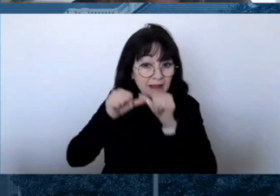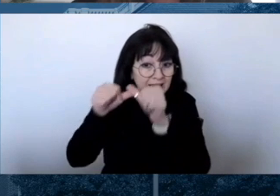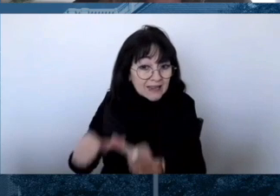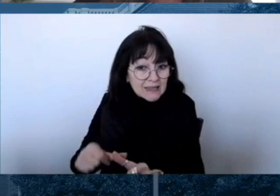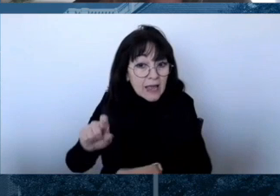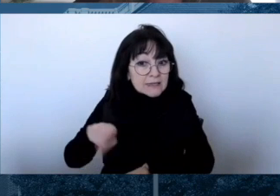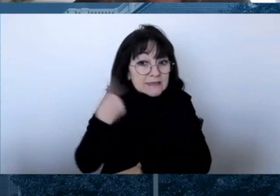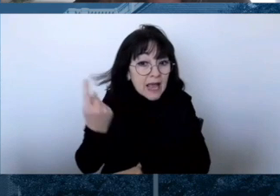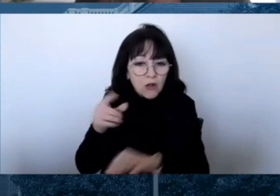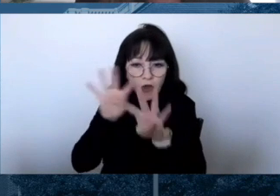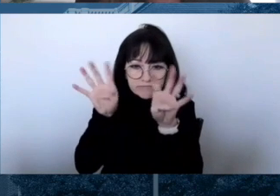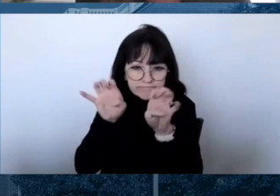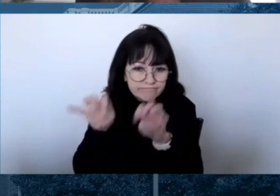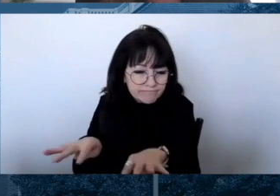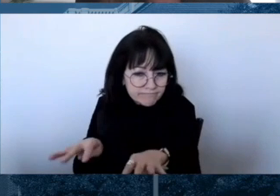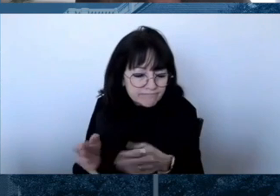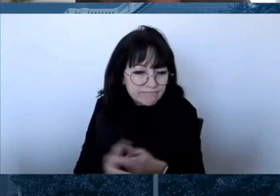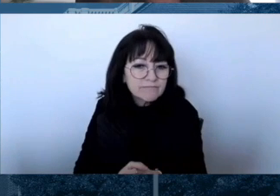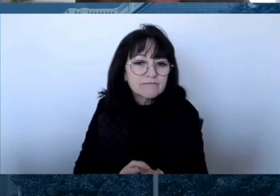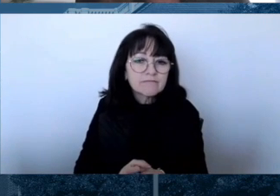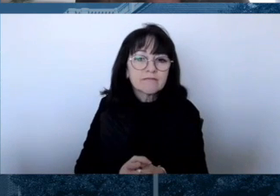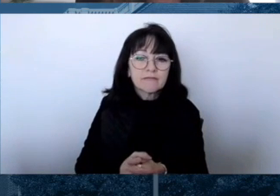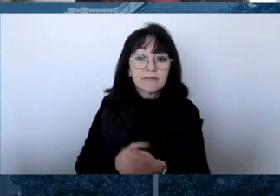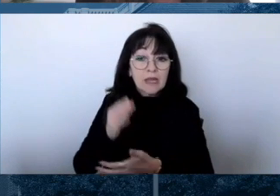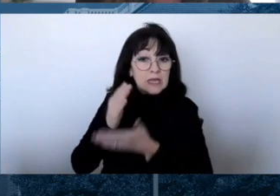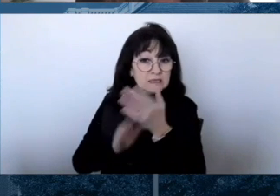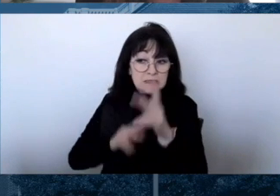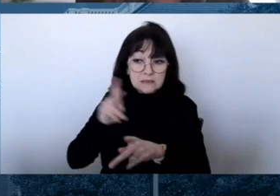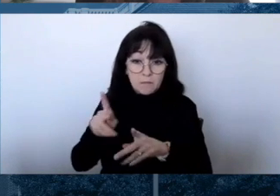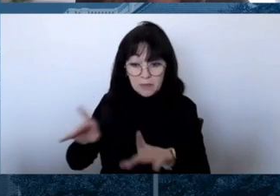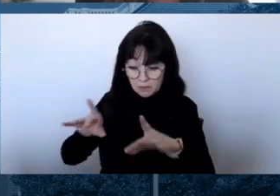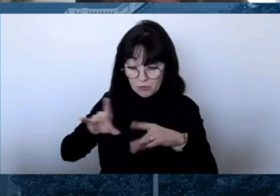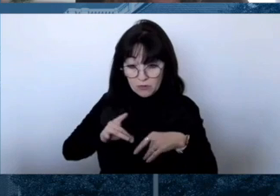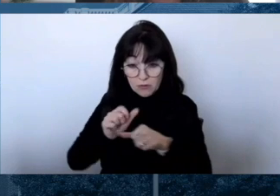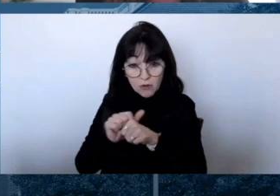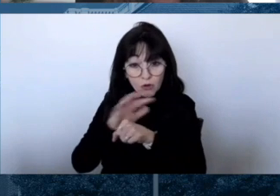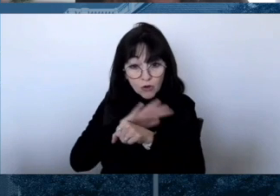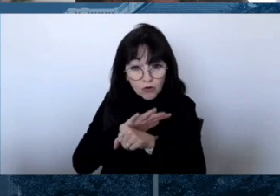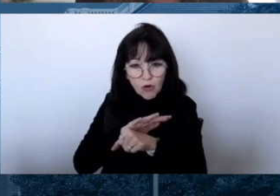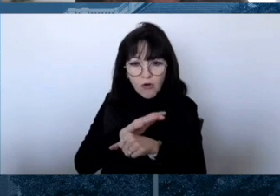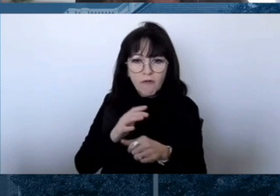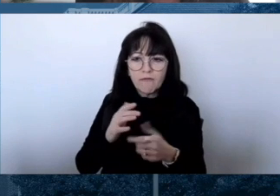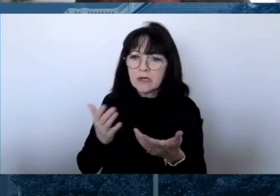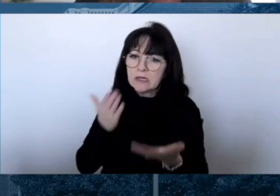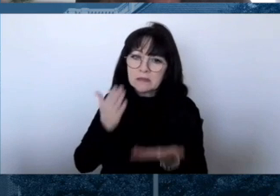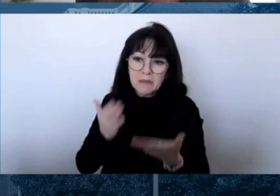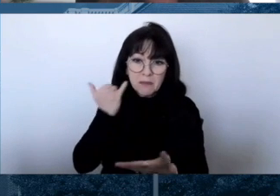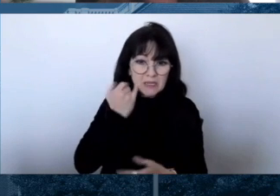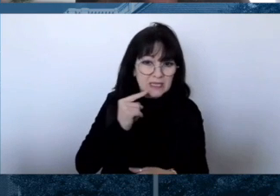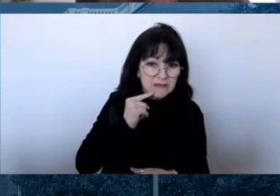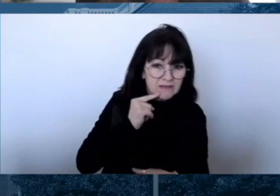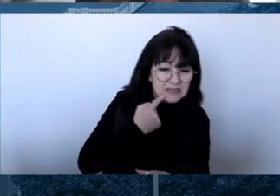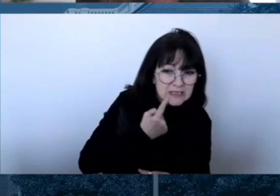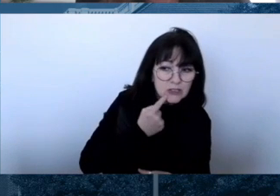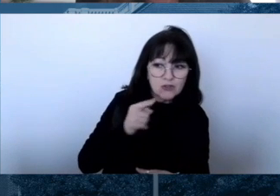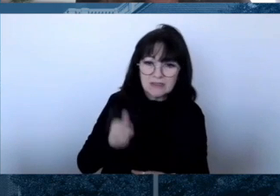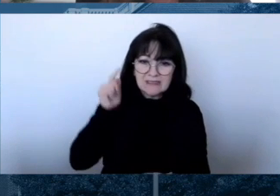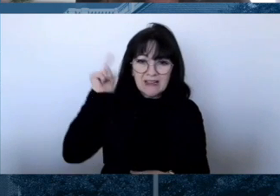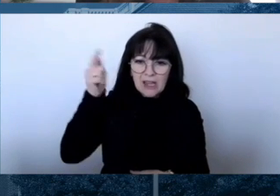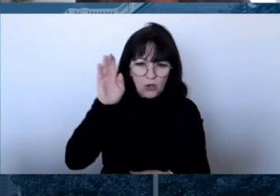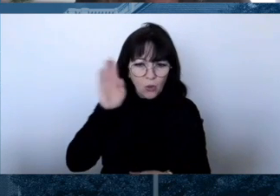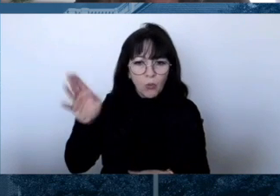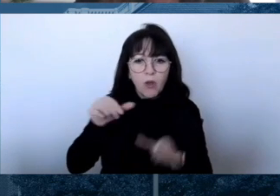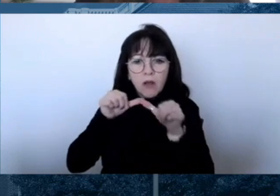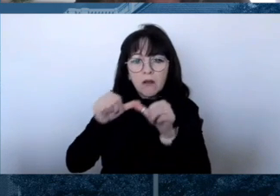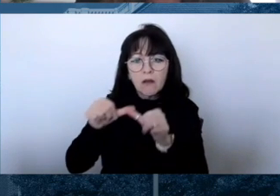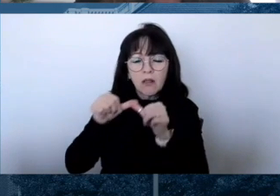get from getting COVID-19 also may vary depending on how mild or severe their illness was, the time since their infection,